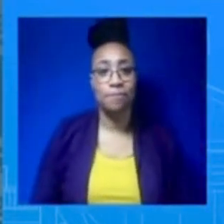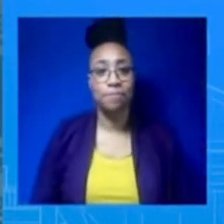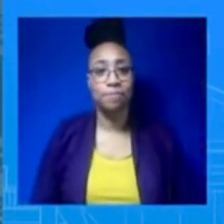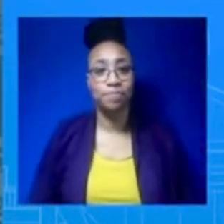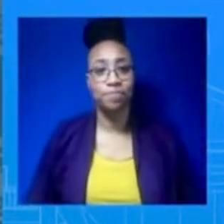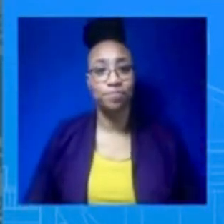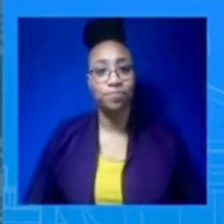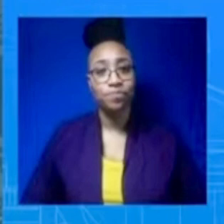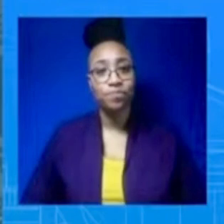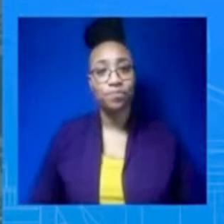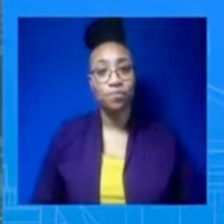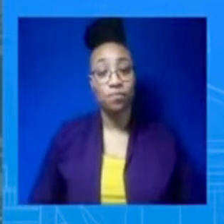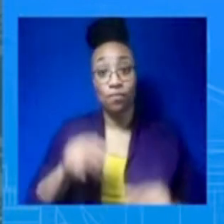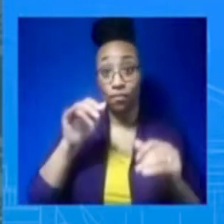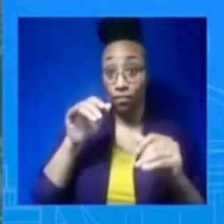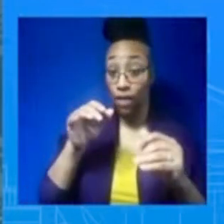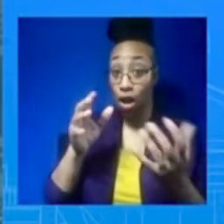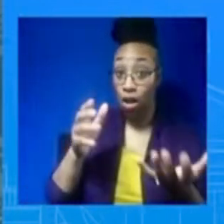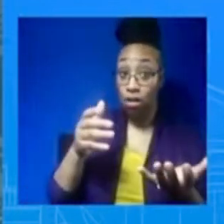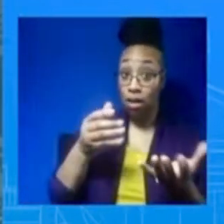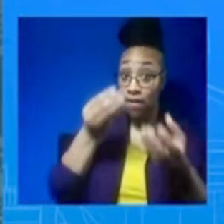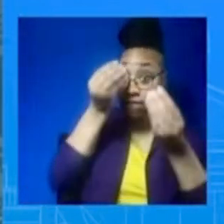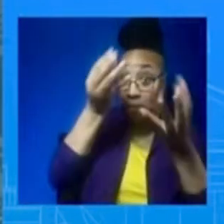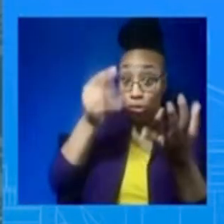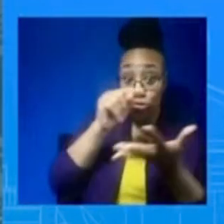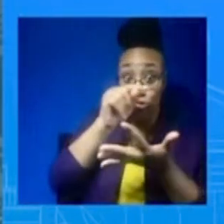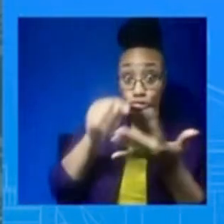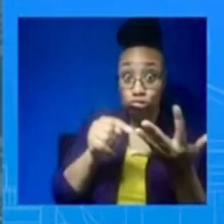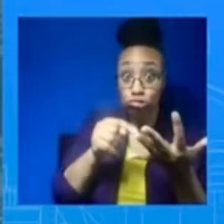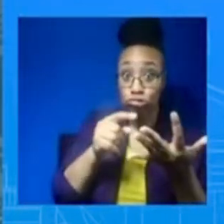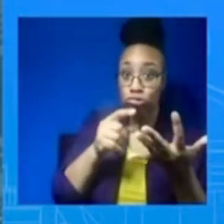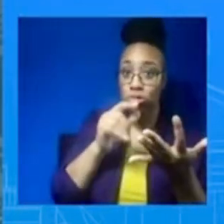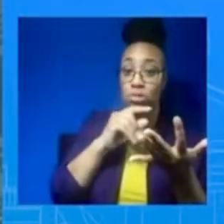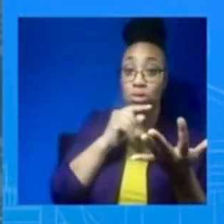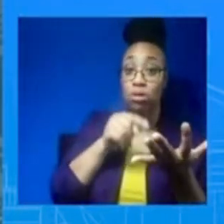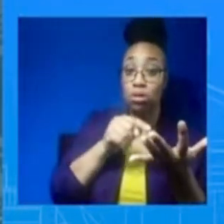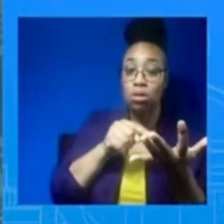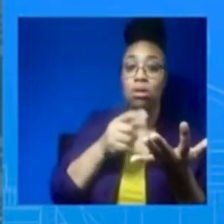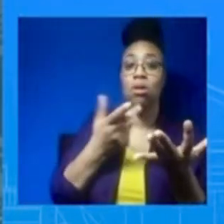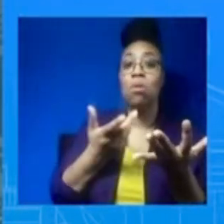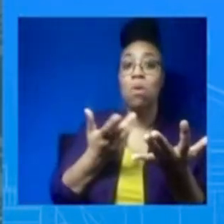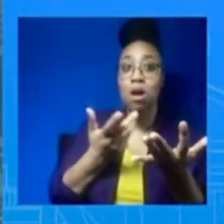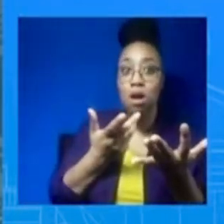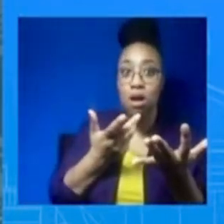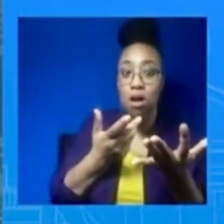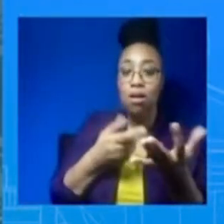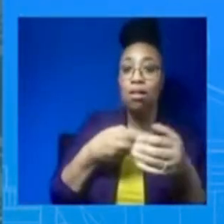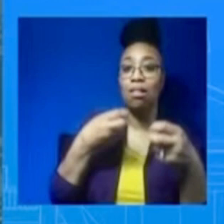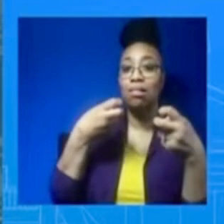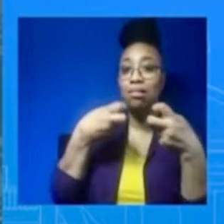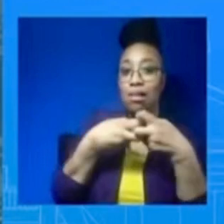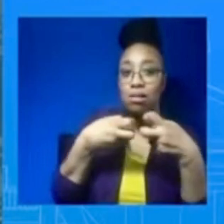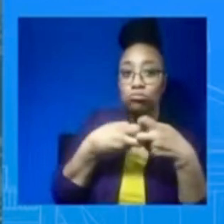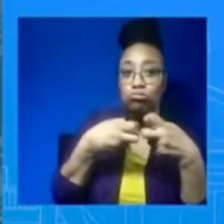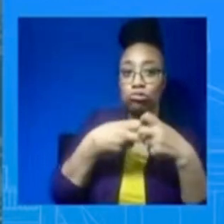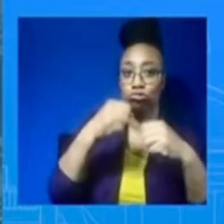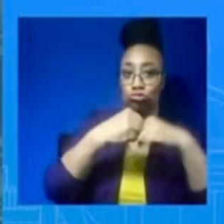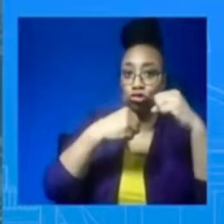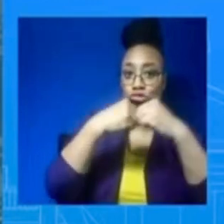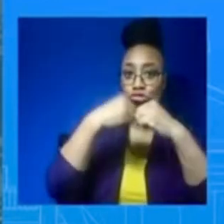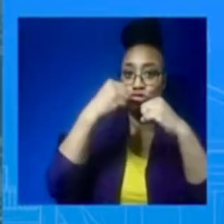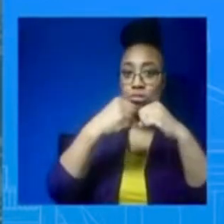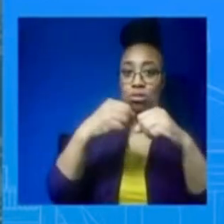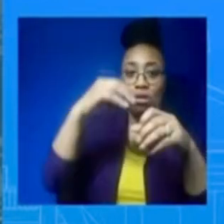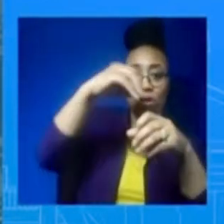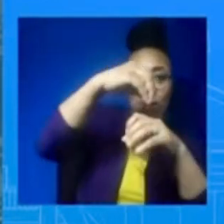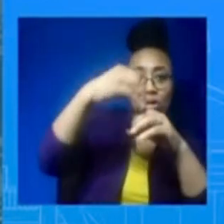including the payload structure, as well as some of the electronics and the optics. And all that's now at the FBI laboratory